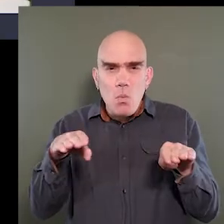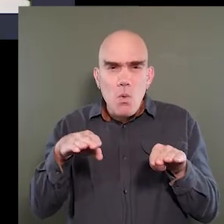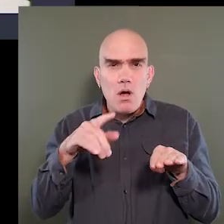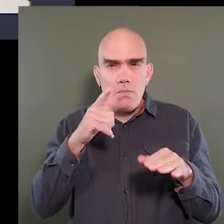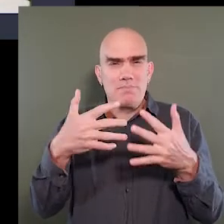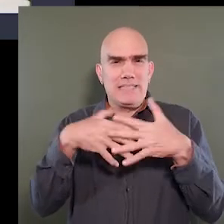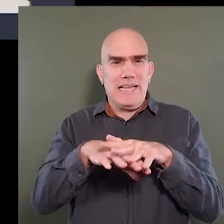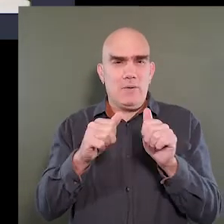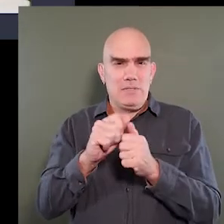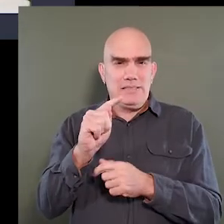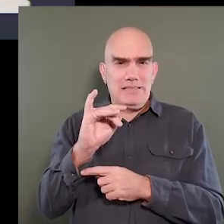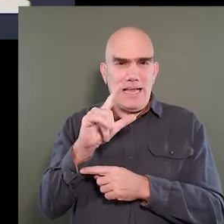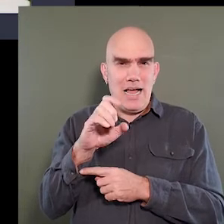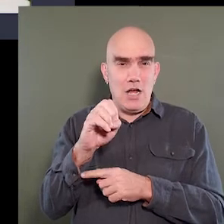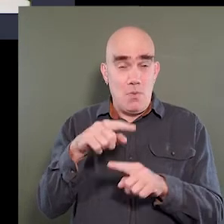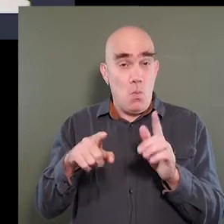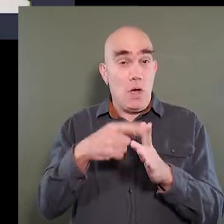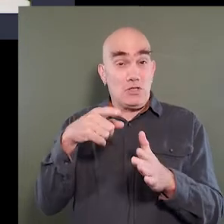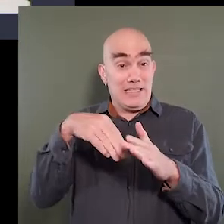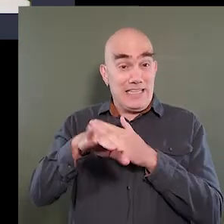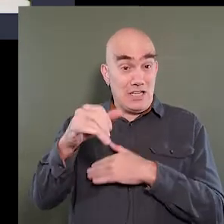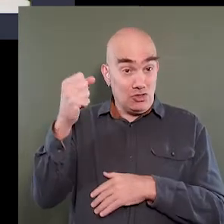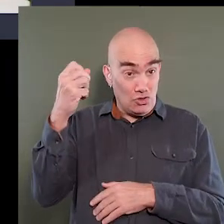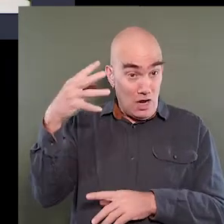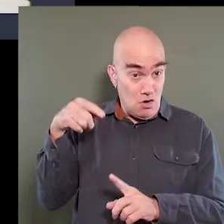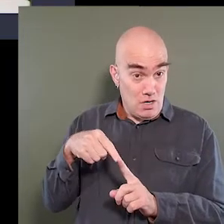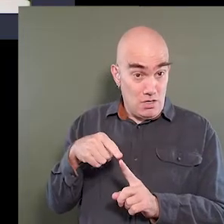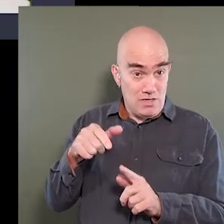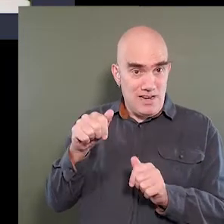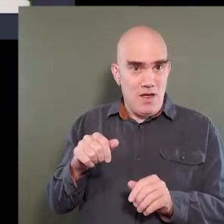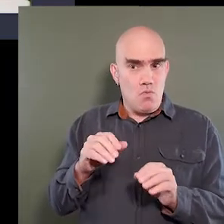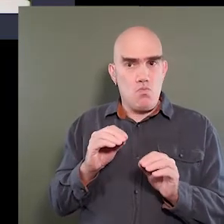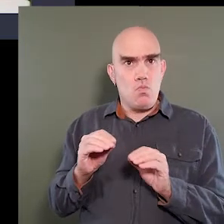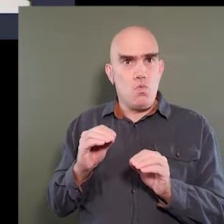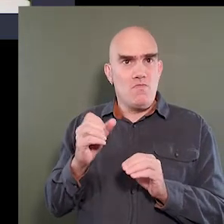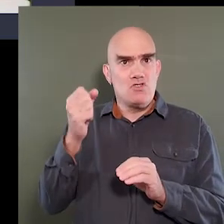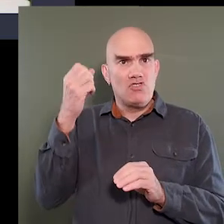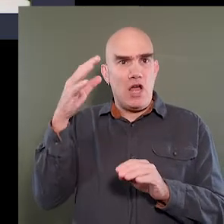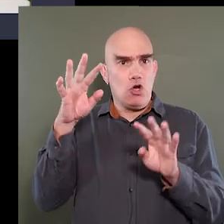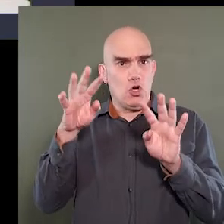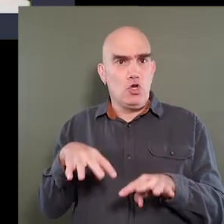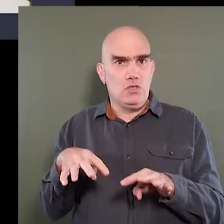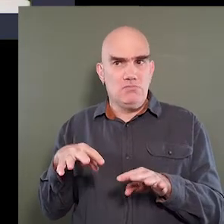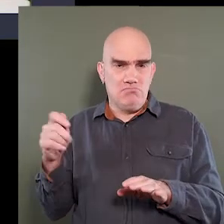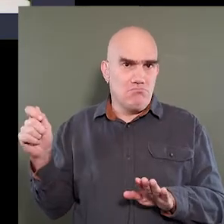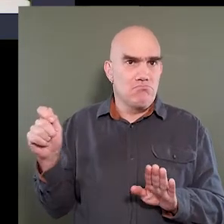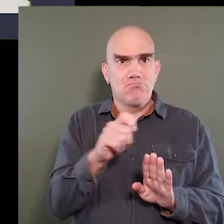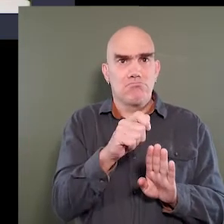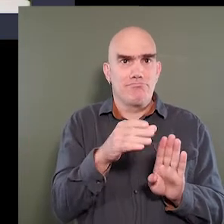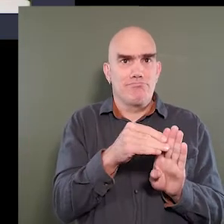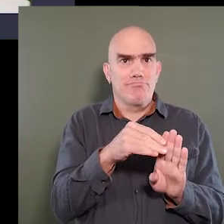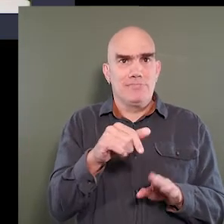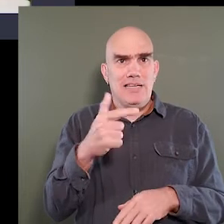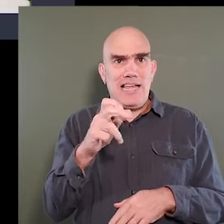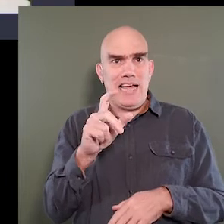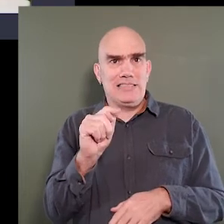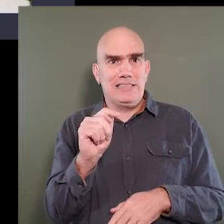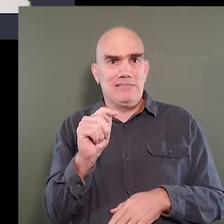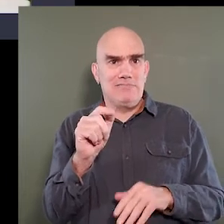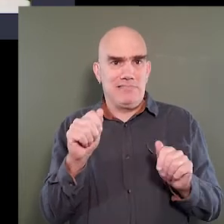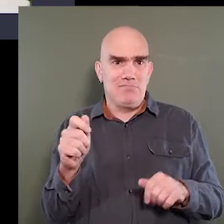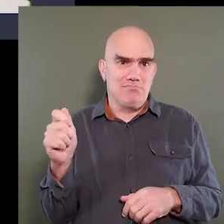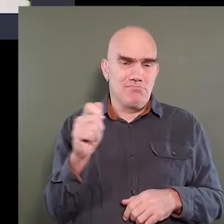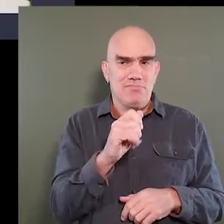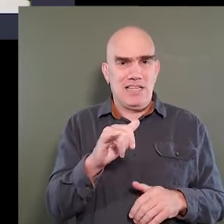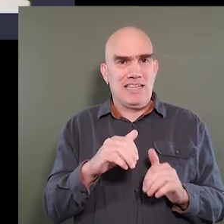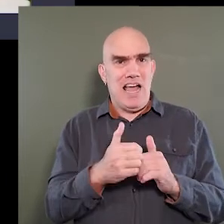in with the tile, but once you're inside the shower, you can move the shower curtain to stay inside the gasket. And that's how we keep the water in